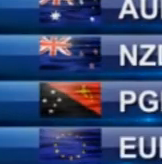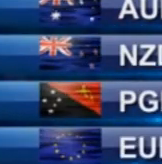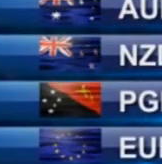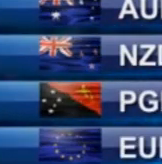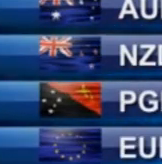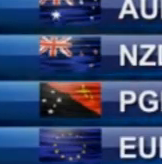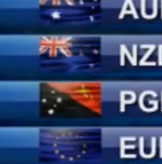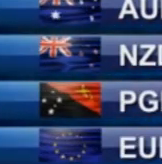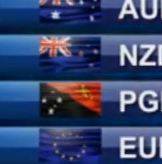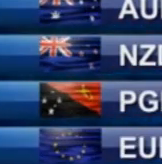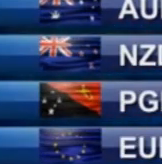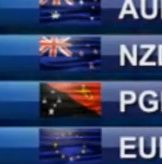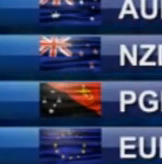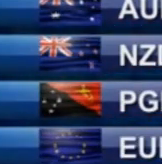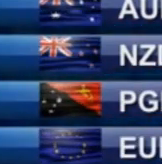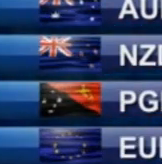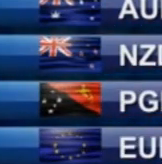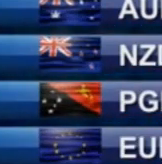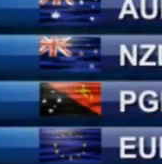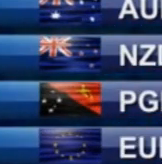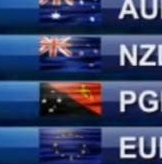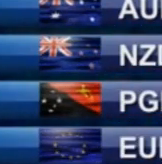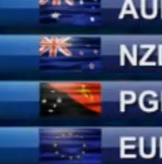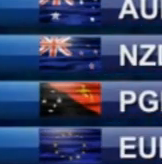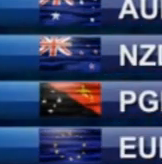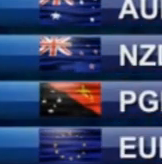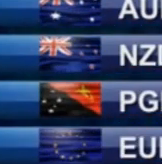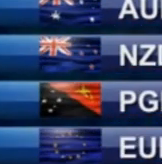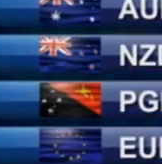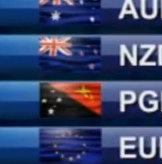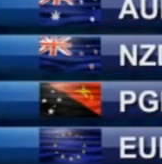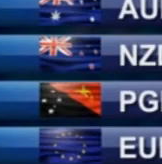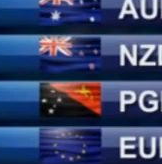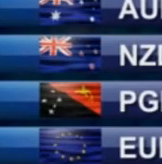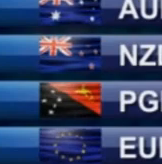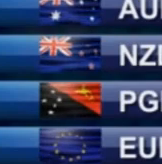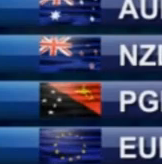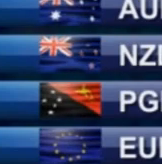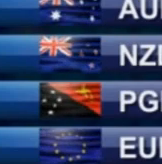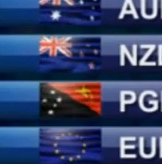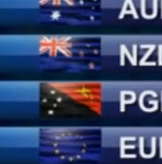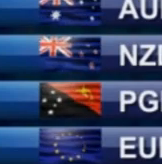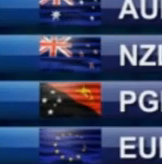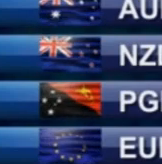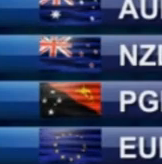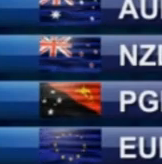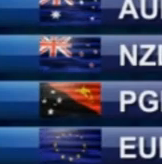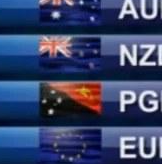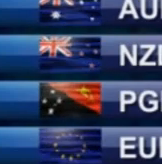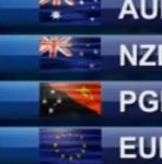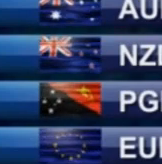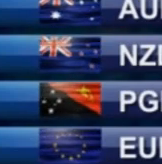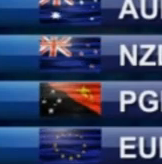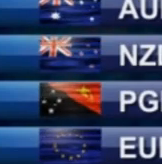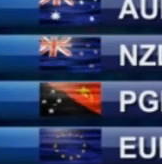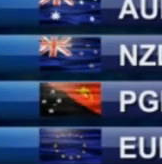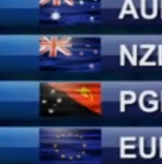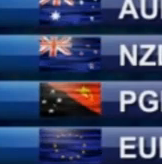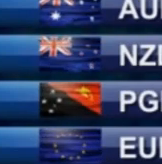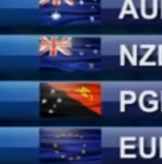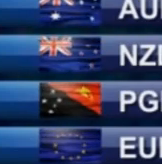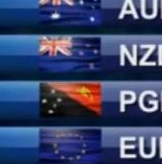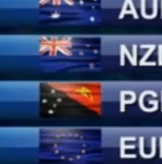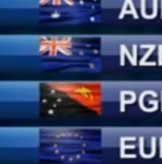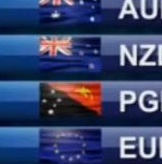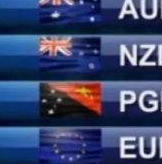Fiji dollar was pegged higher against the Chinese one, the U.S. greenback, the Aussie dollar, the P&G kina and the Japanese